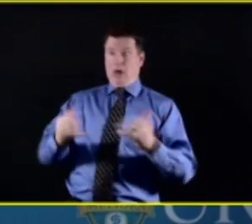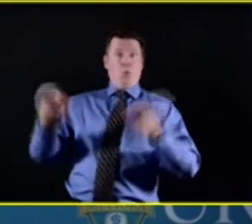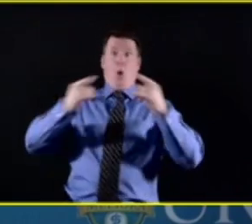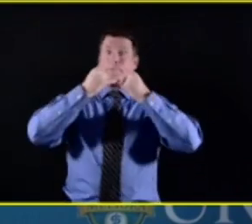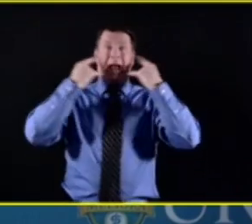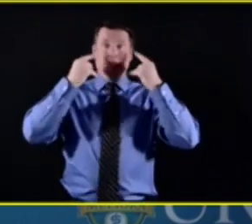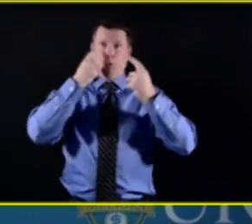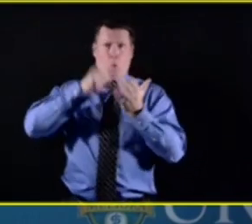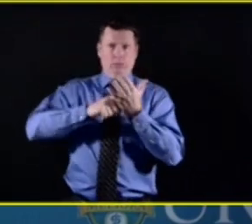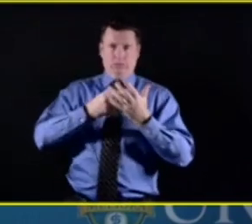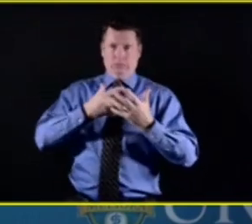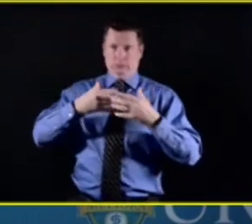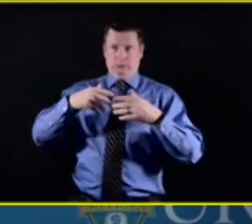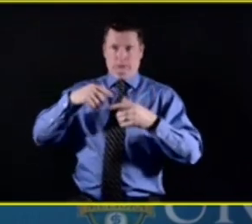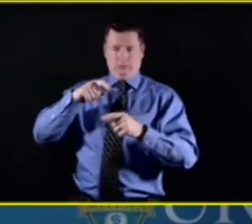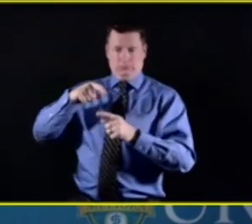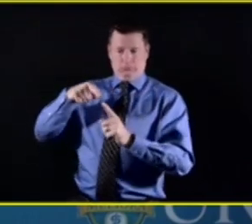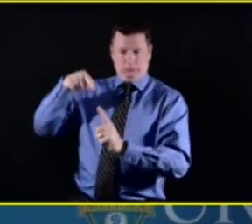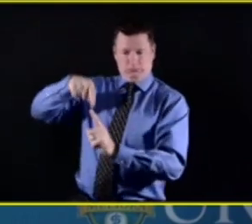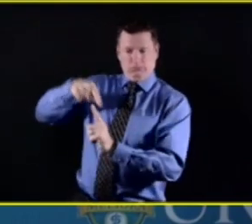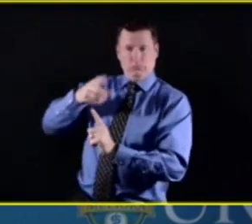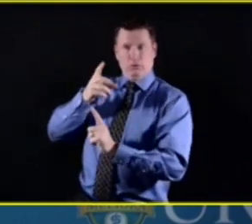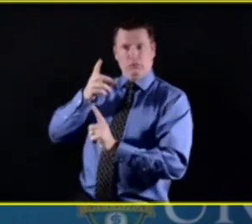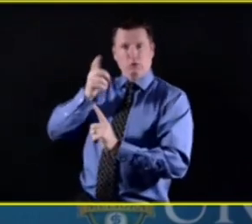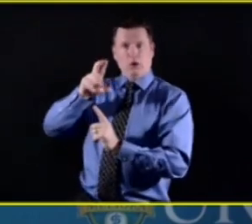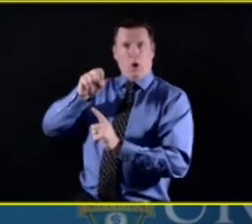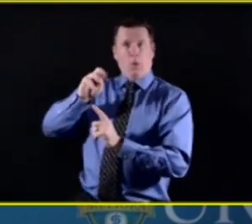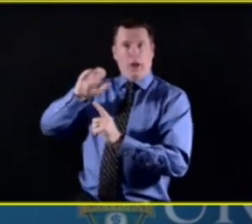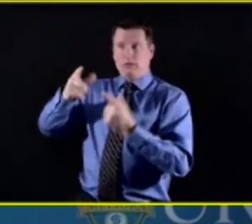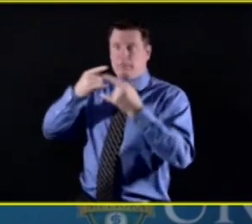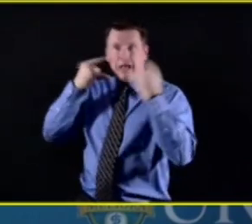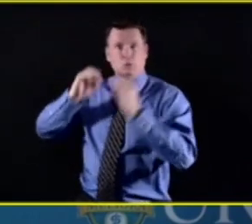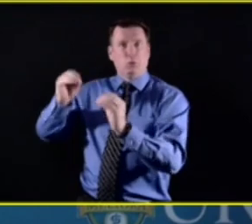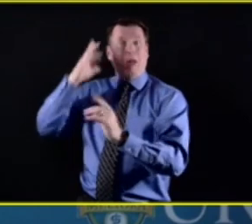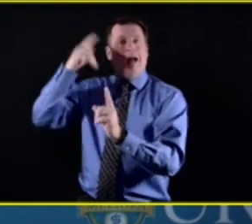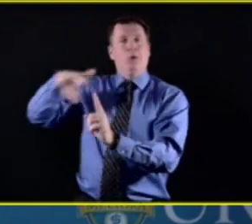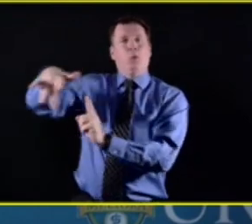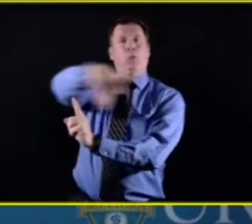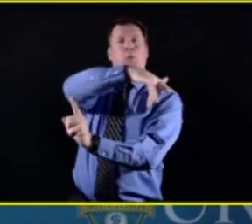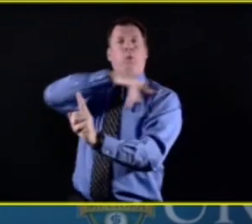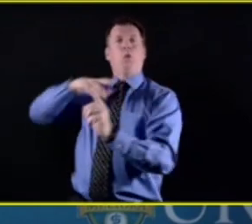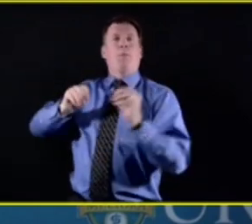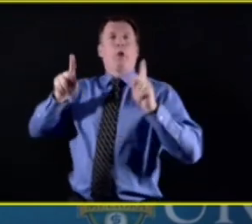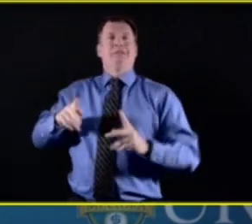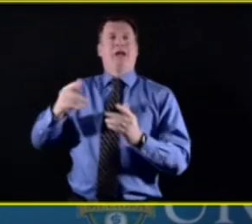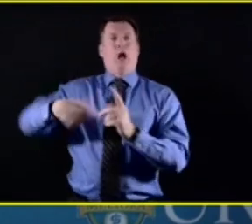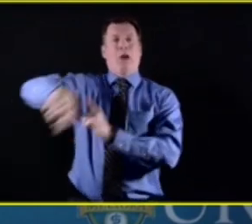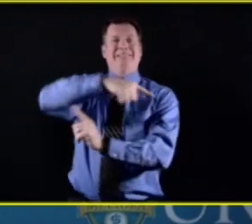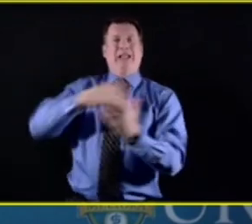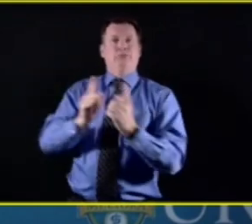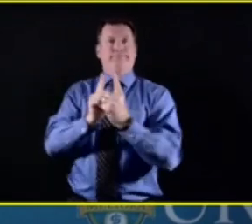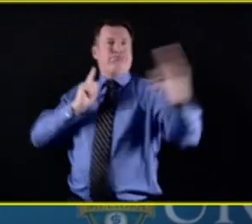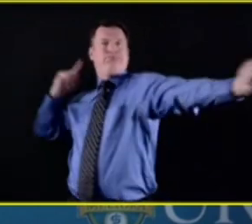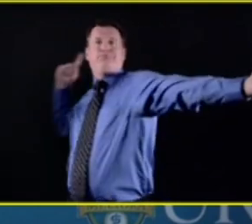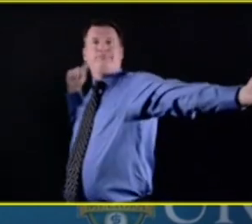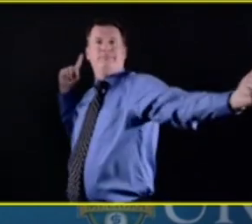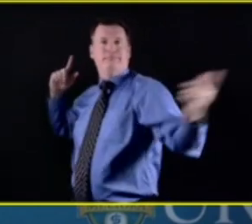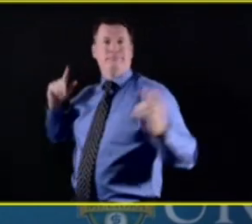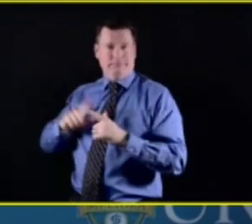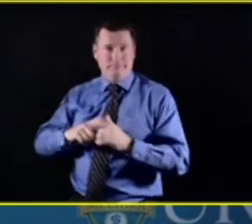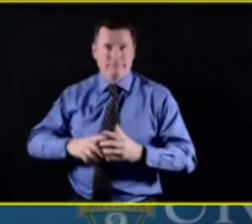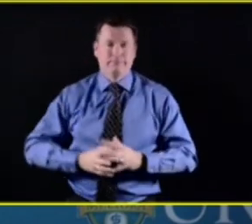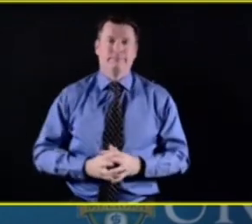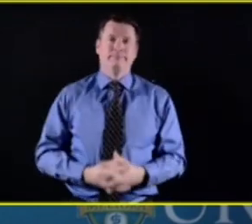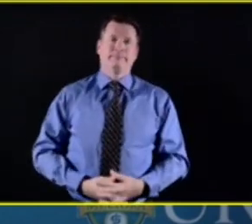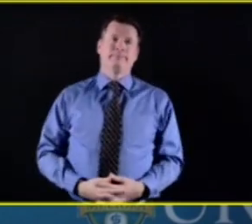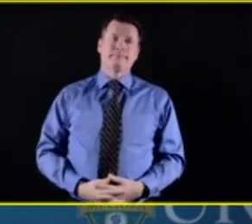With that just going down the Zoom list, 13 Wham News is up first. got, well, Tyler